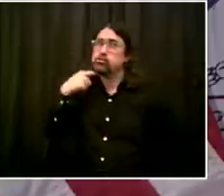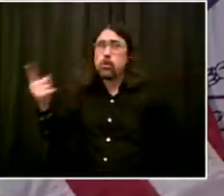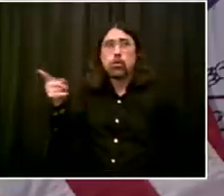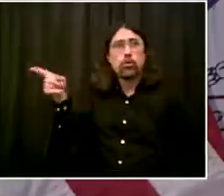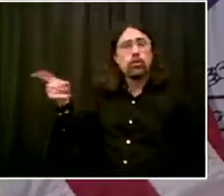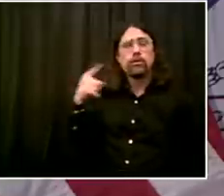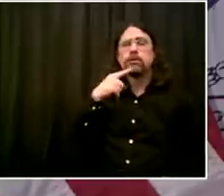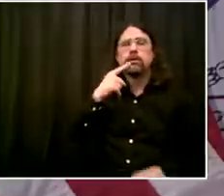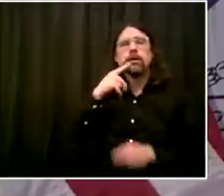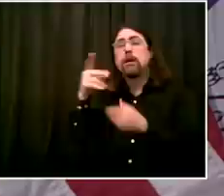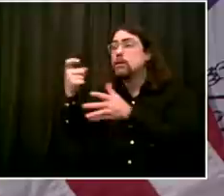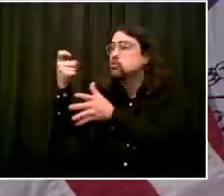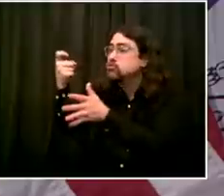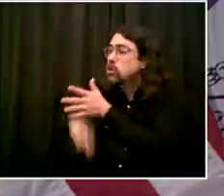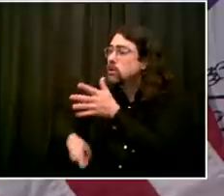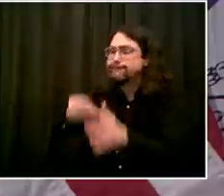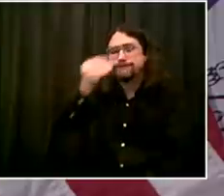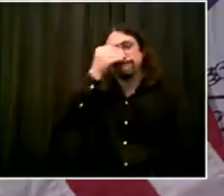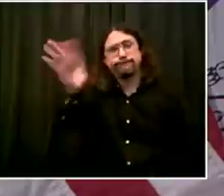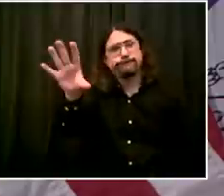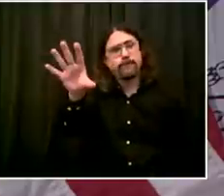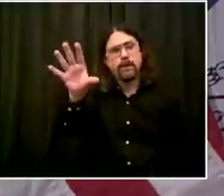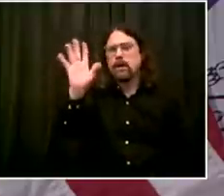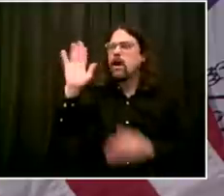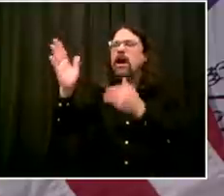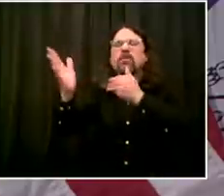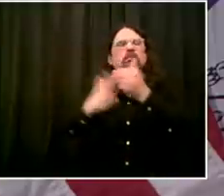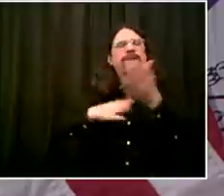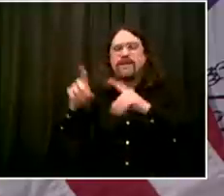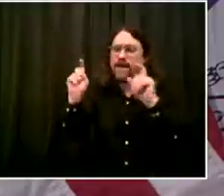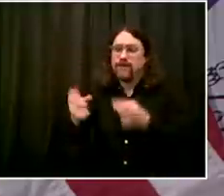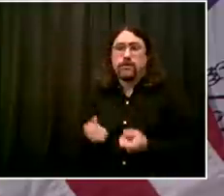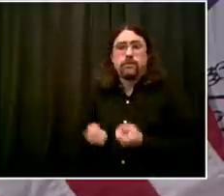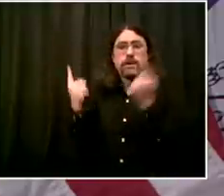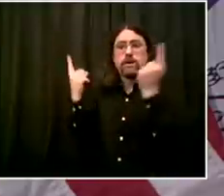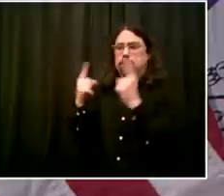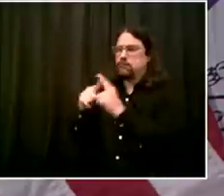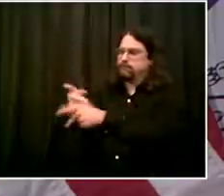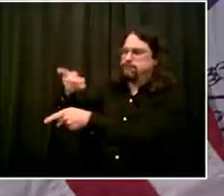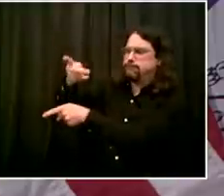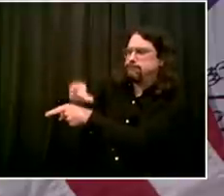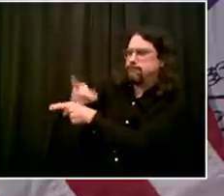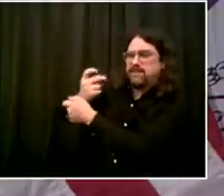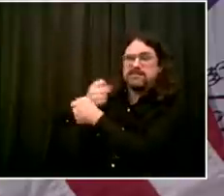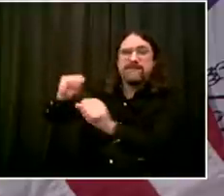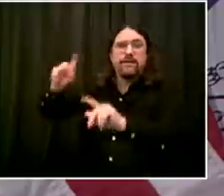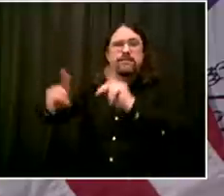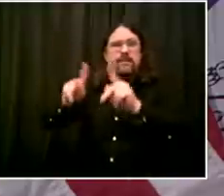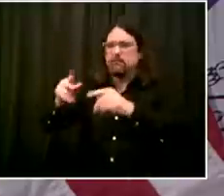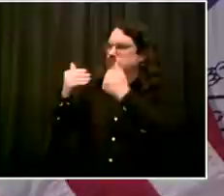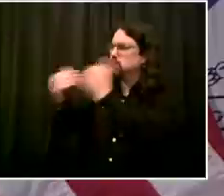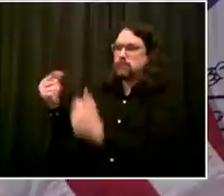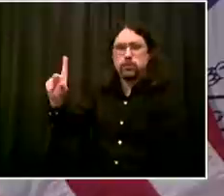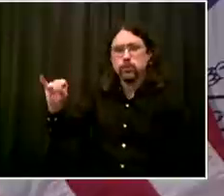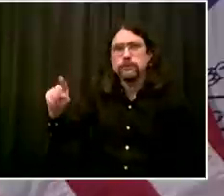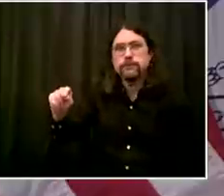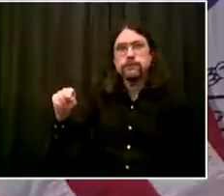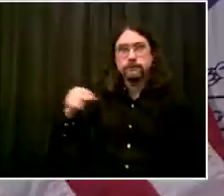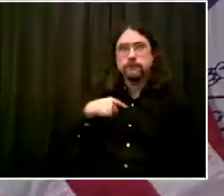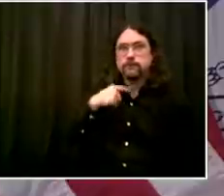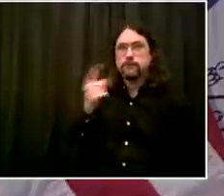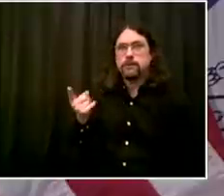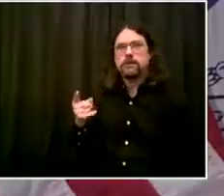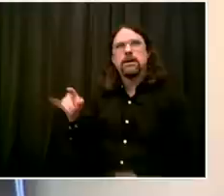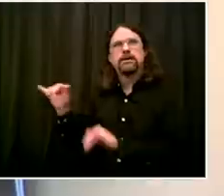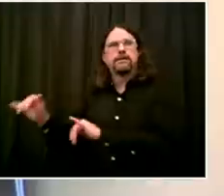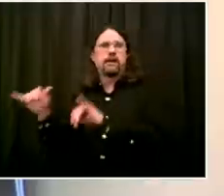get them to people. So, Steve, you want to speak to that? Yes, I will. And thank you for the question, Shant. And we'll follow up with you on the